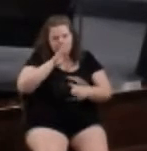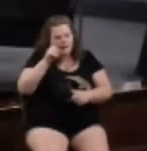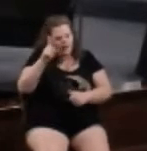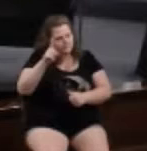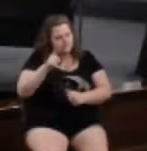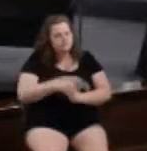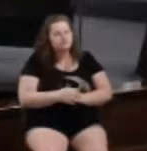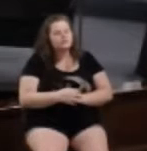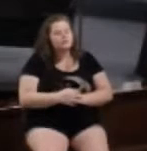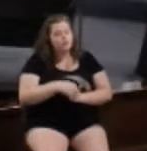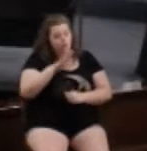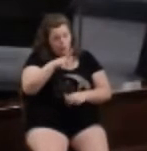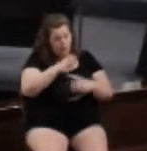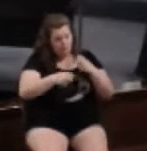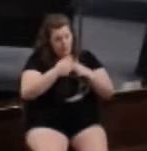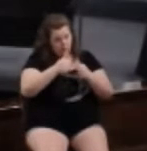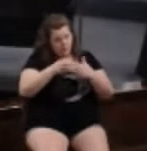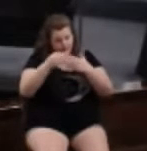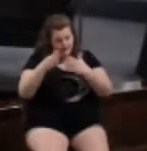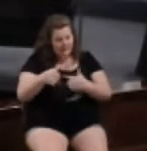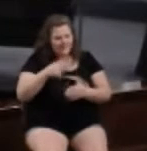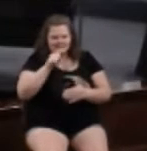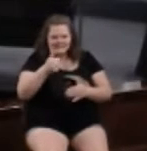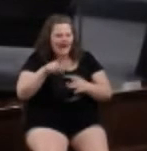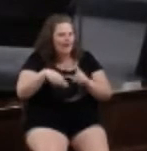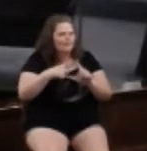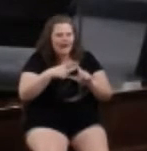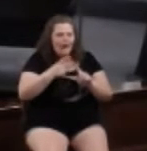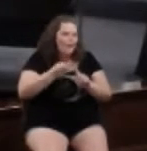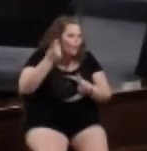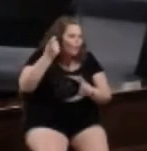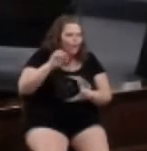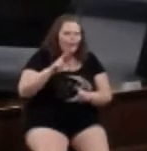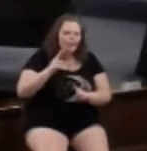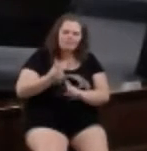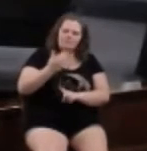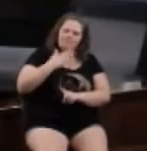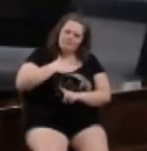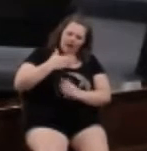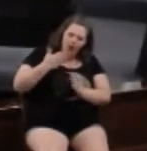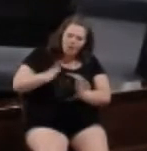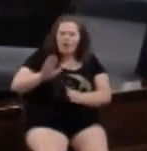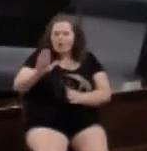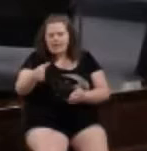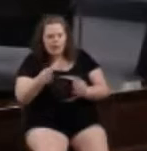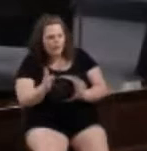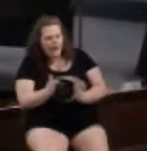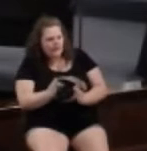Your problem with a leader in the church is still not about winning or getting your way or them getting their way.